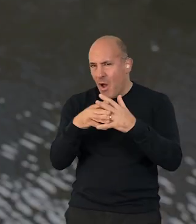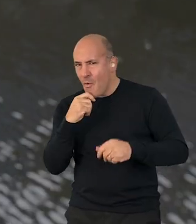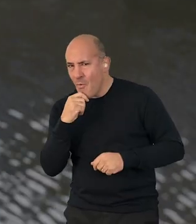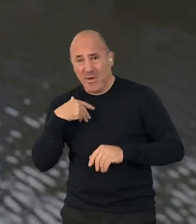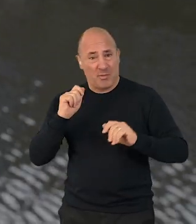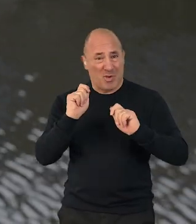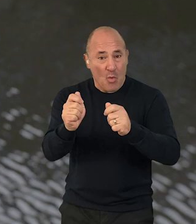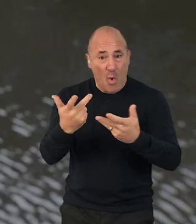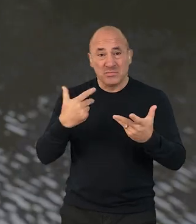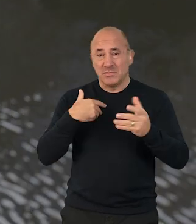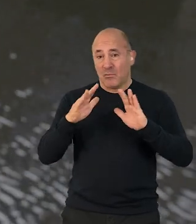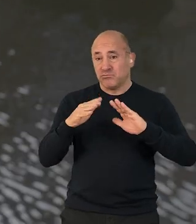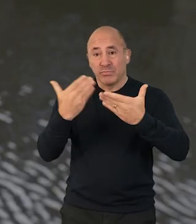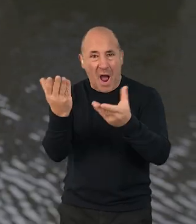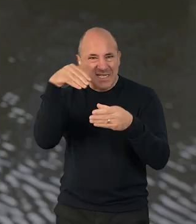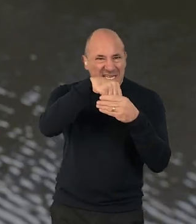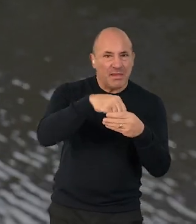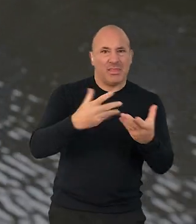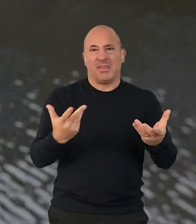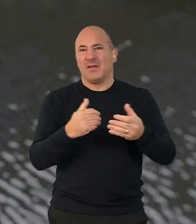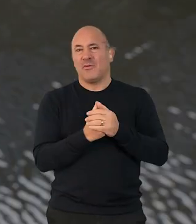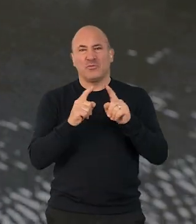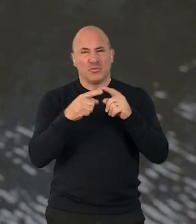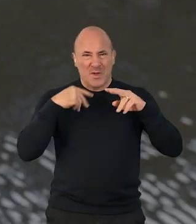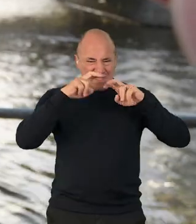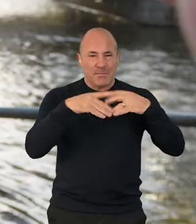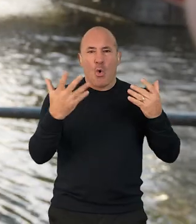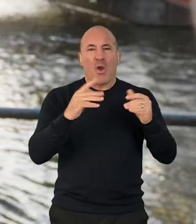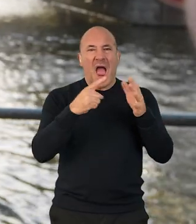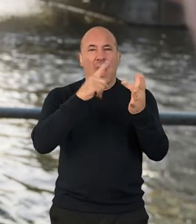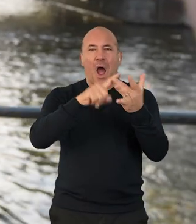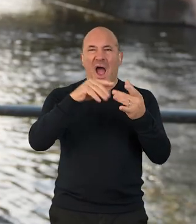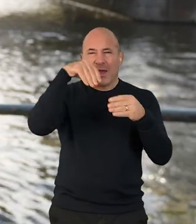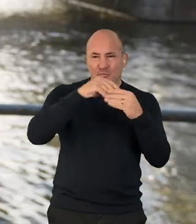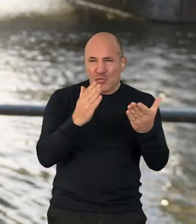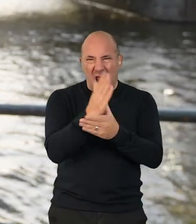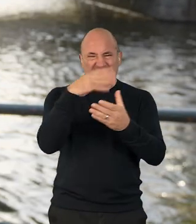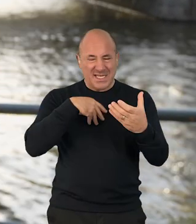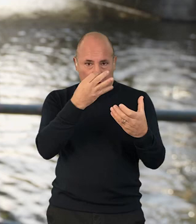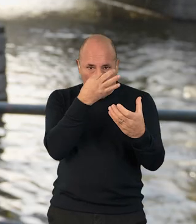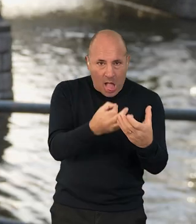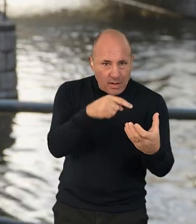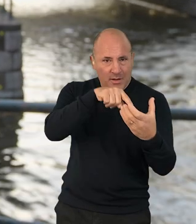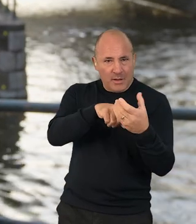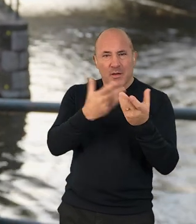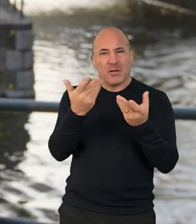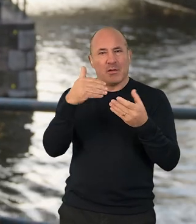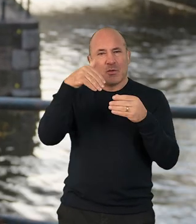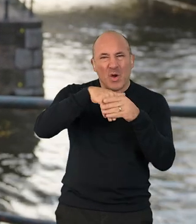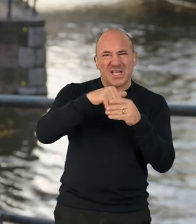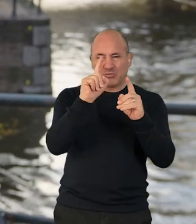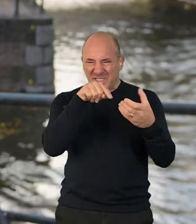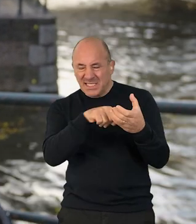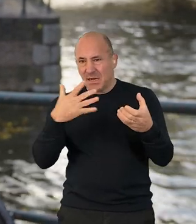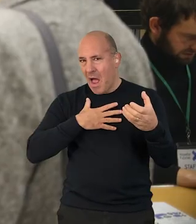how we can give rewards, how we can build in prize mechanisms. We're also kind of digging deeper into kind of augmented reality and the types of content that we're delivering to